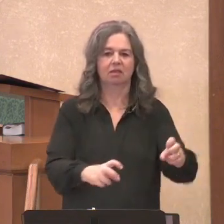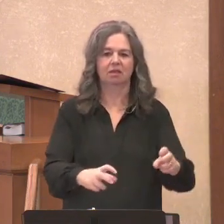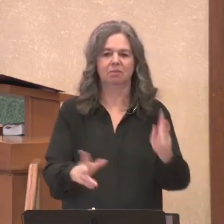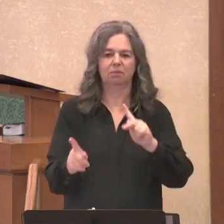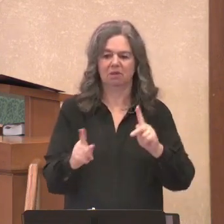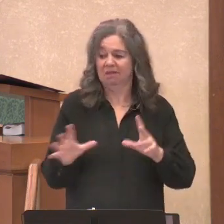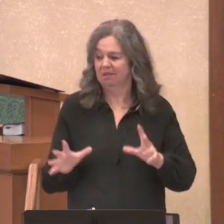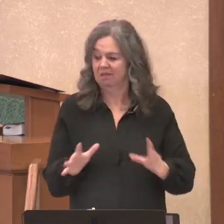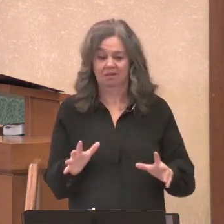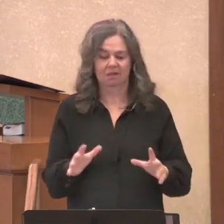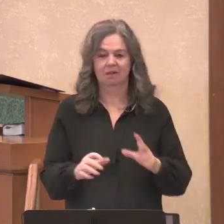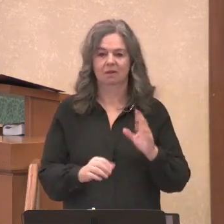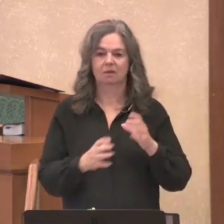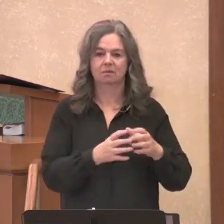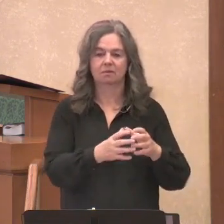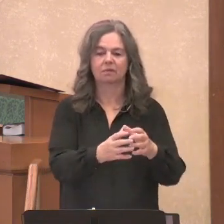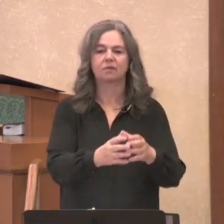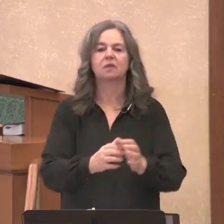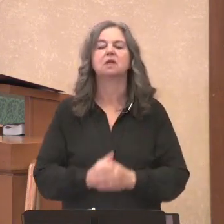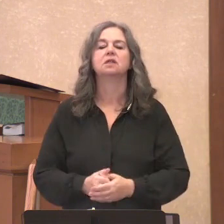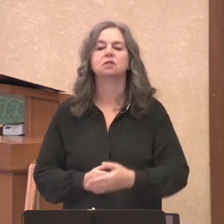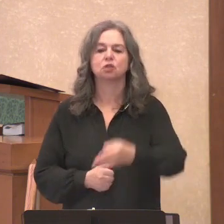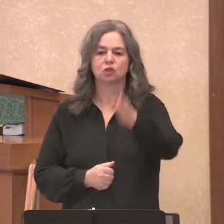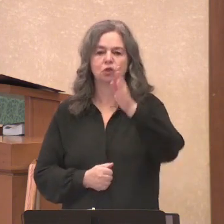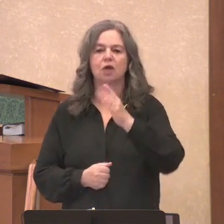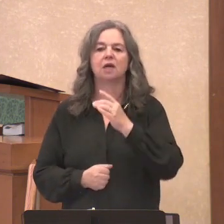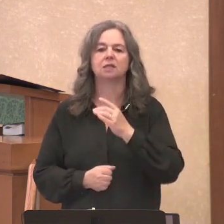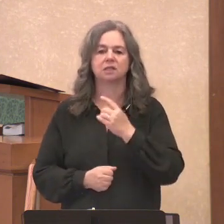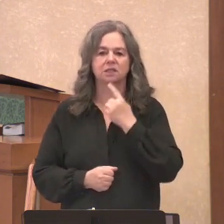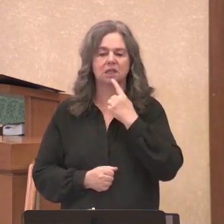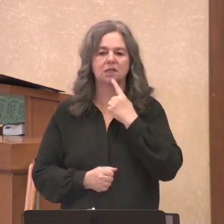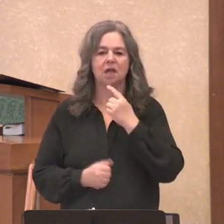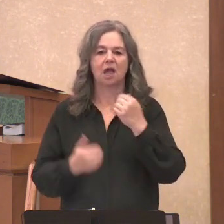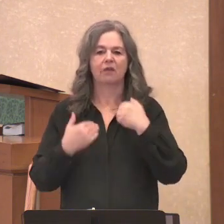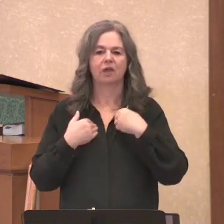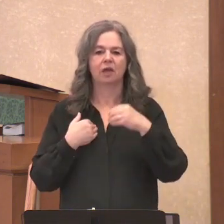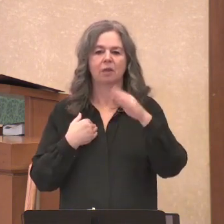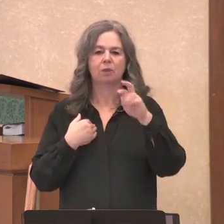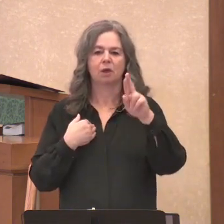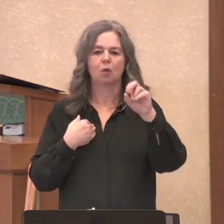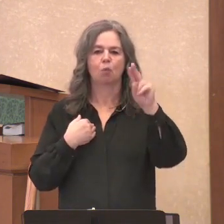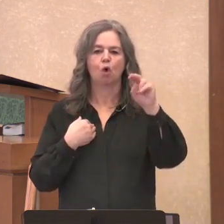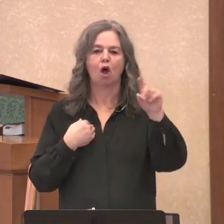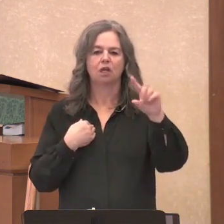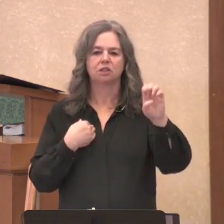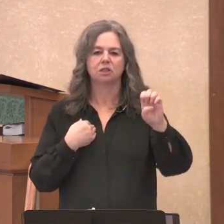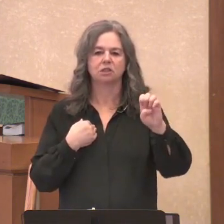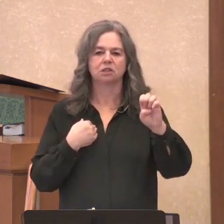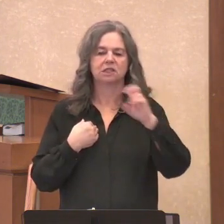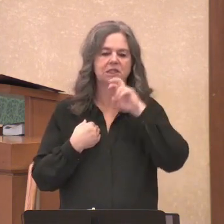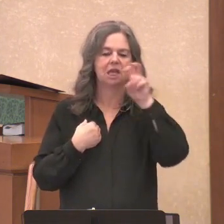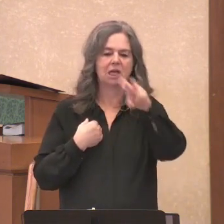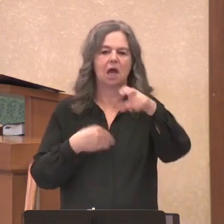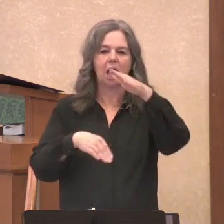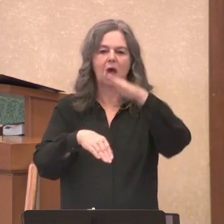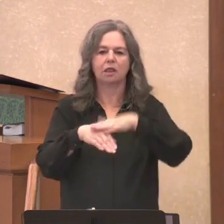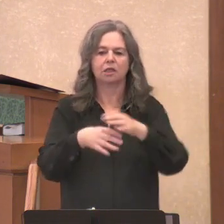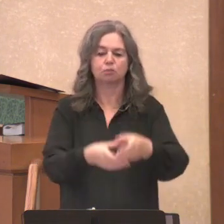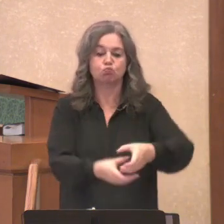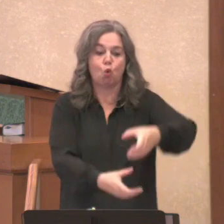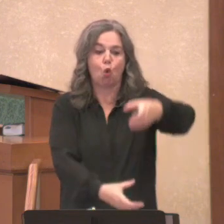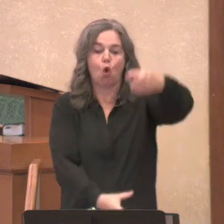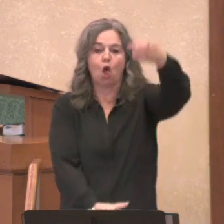so God instructs Moses to put a bronze serpent on a pole, lift it up, and then he is to